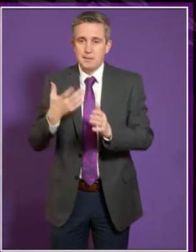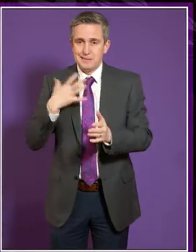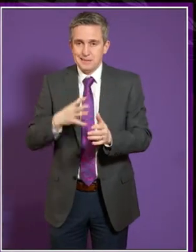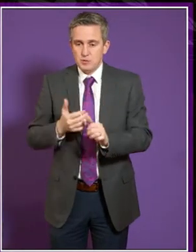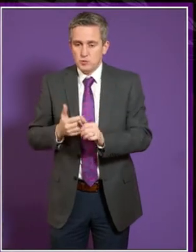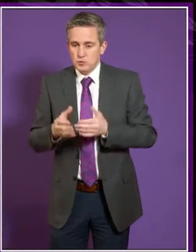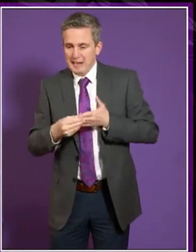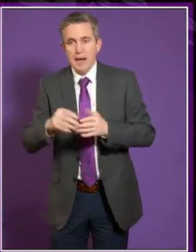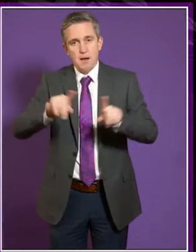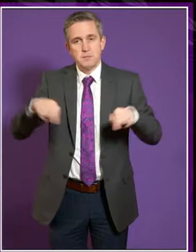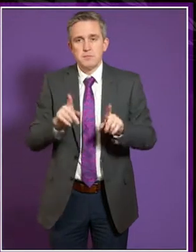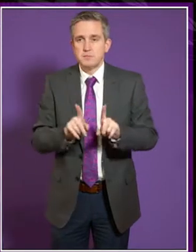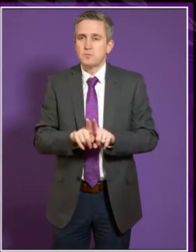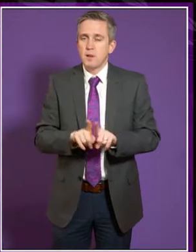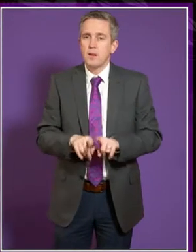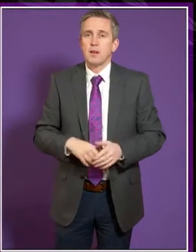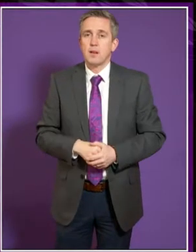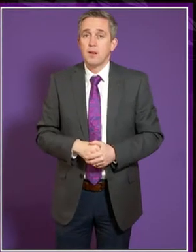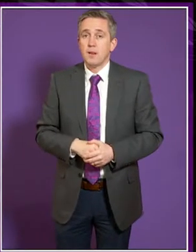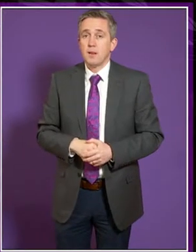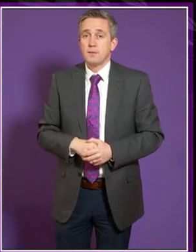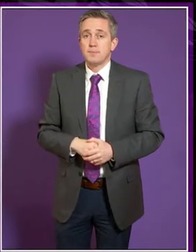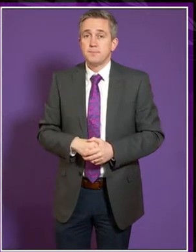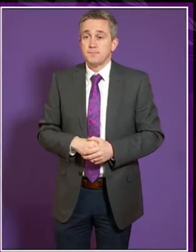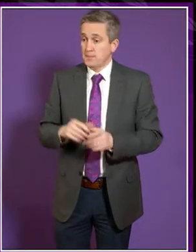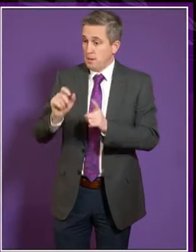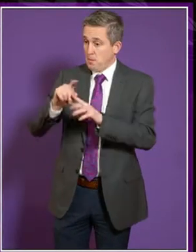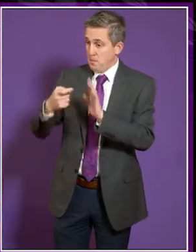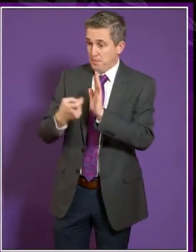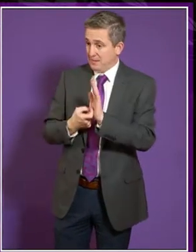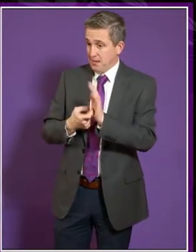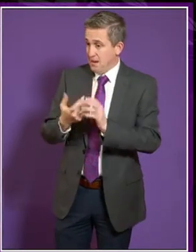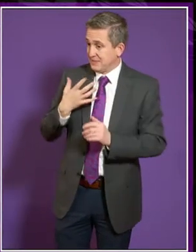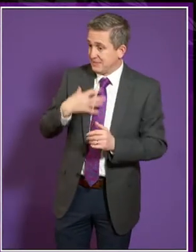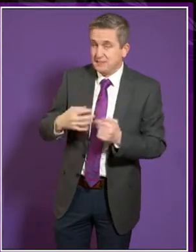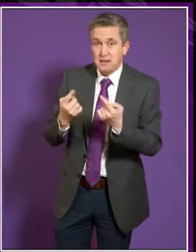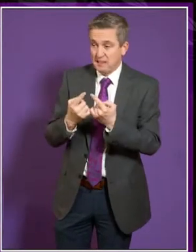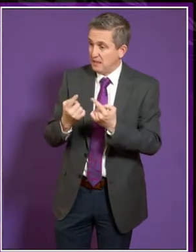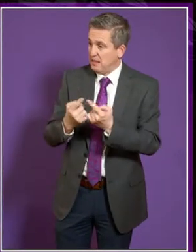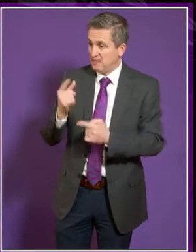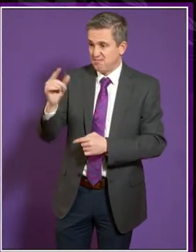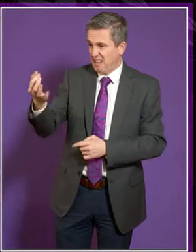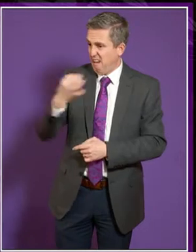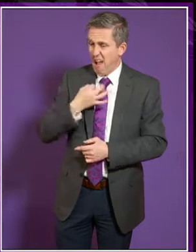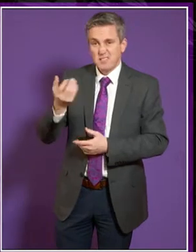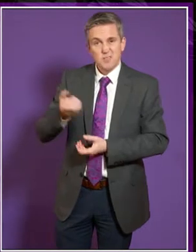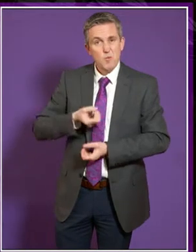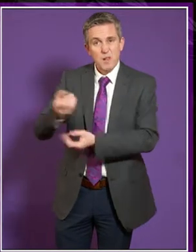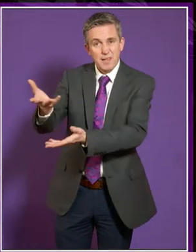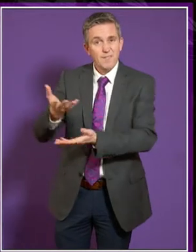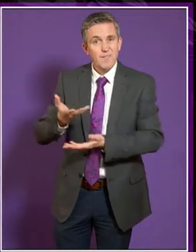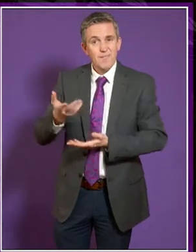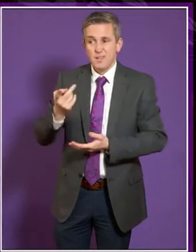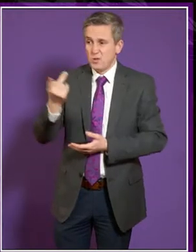we've had an open door. mean, anything that Peter wants Fiona and her team to work on, then, you know,